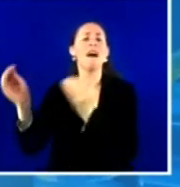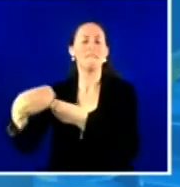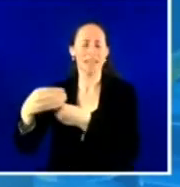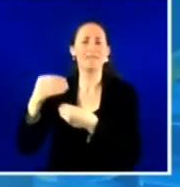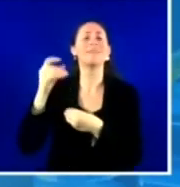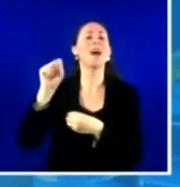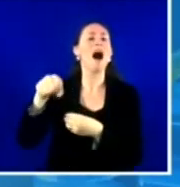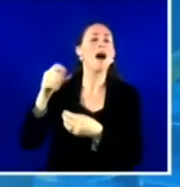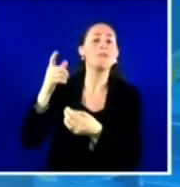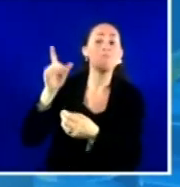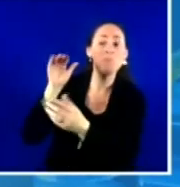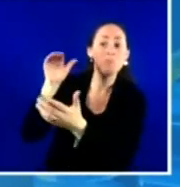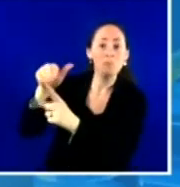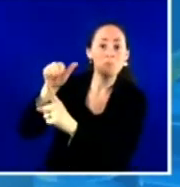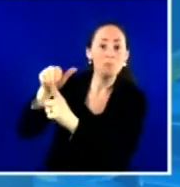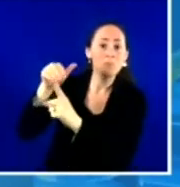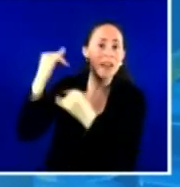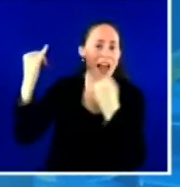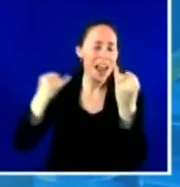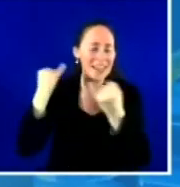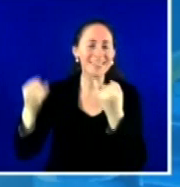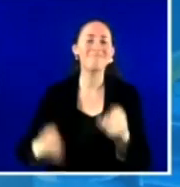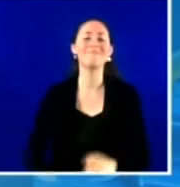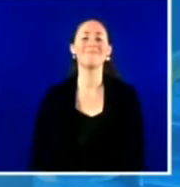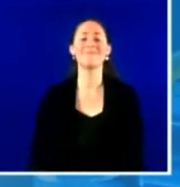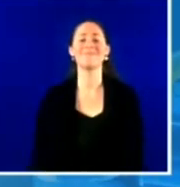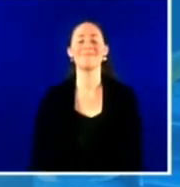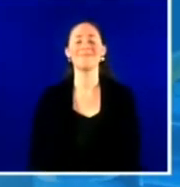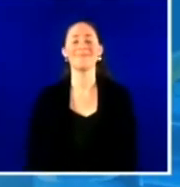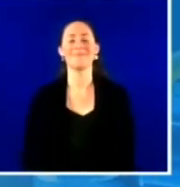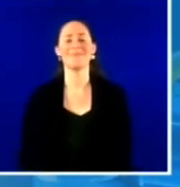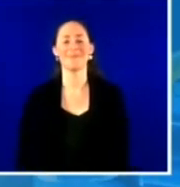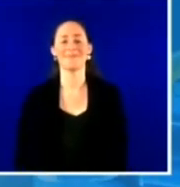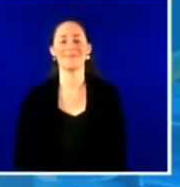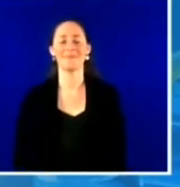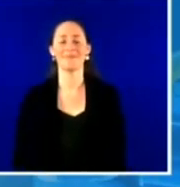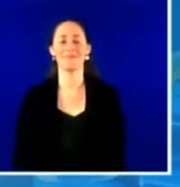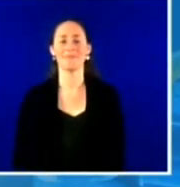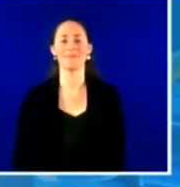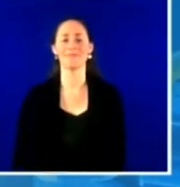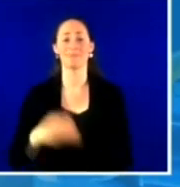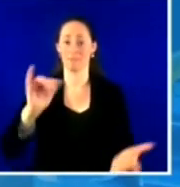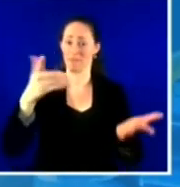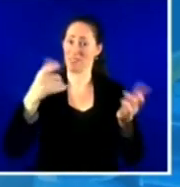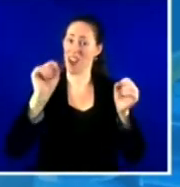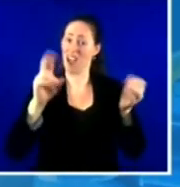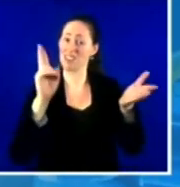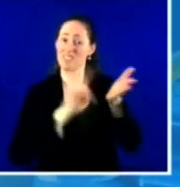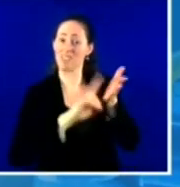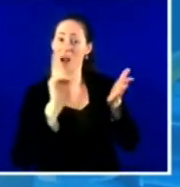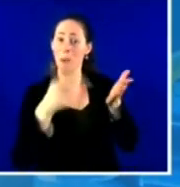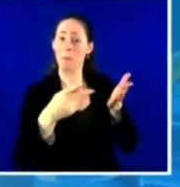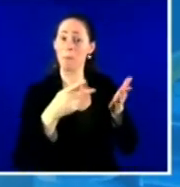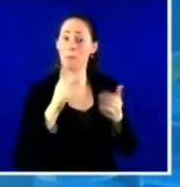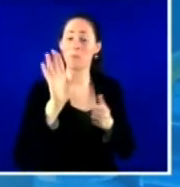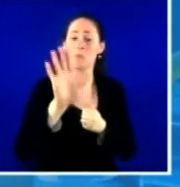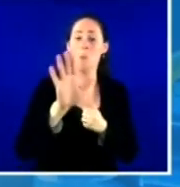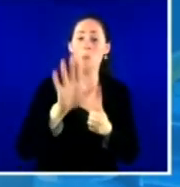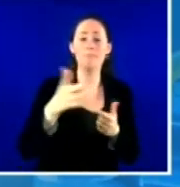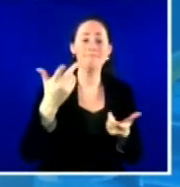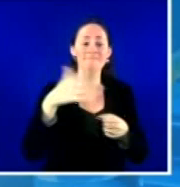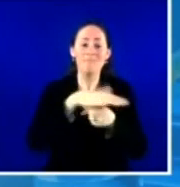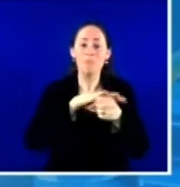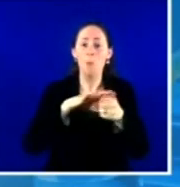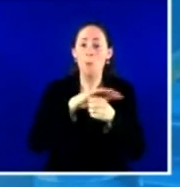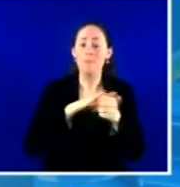access in vulnerable communities. Sign up to vaccinate at your group practice, at your group or practice if you haven't already, and then